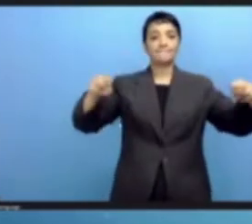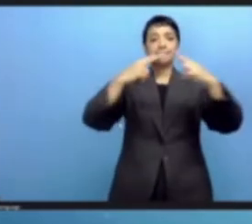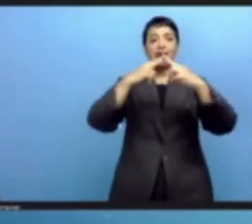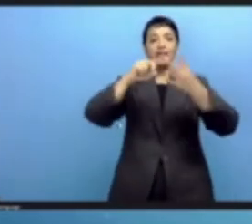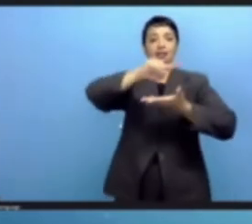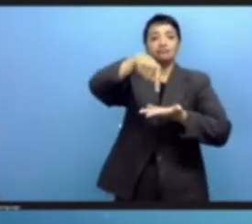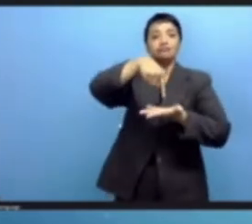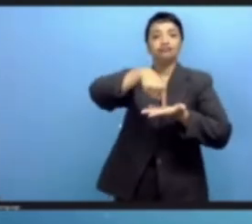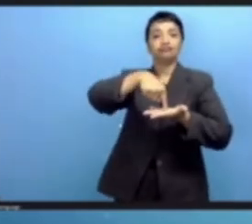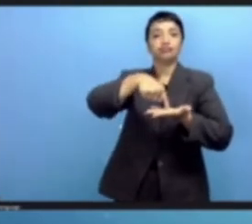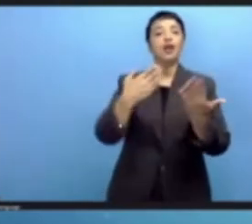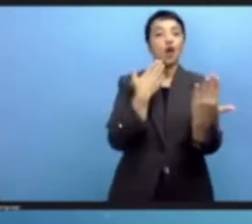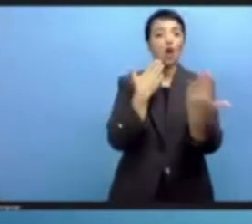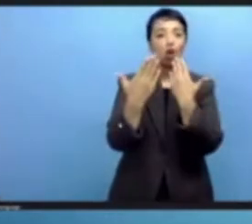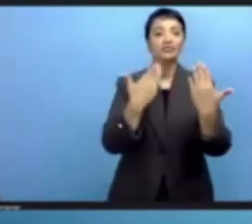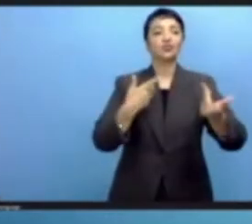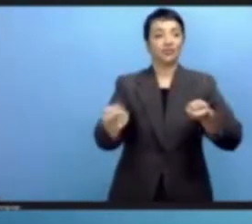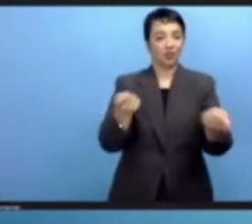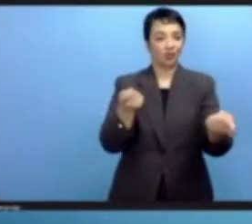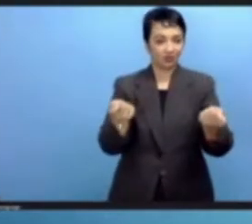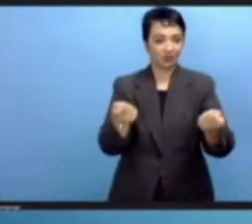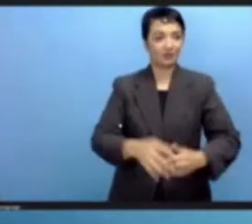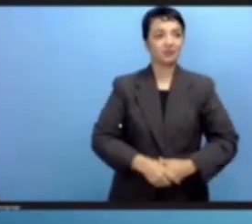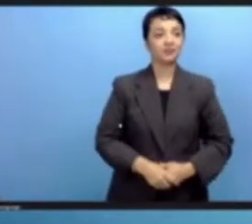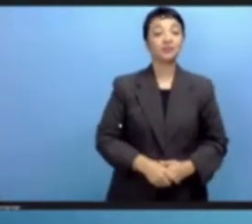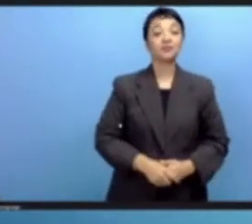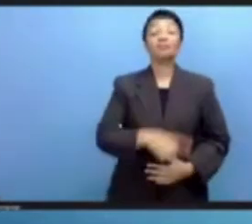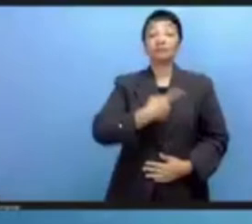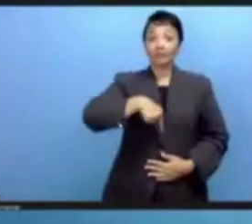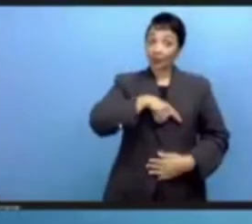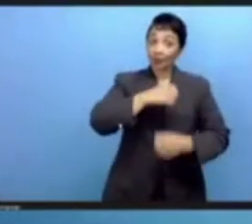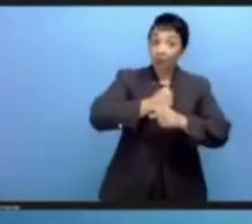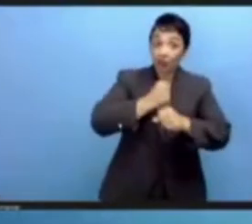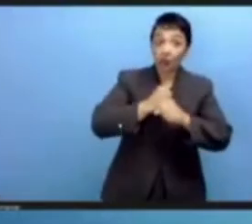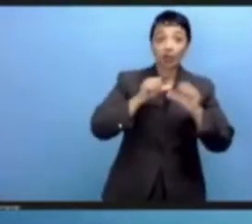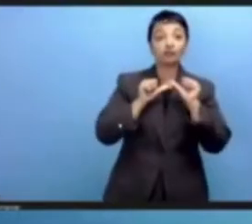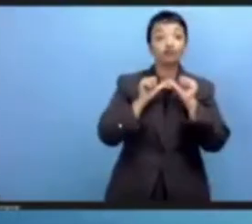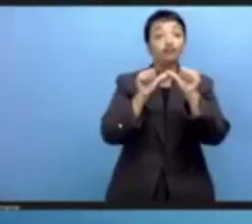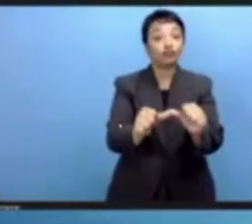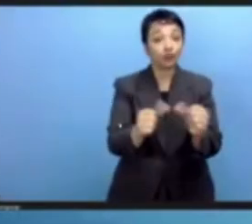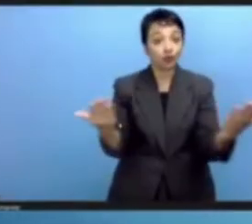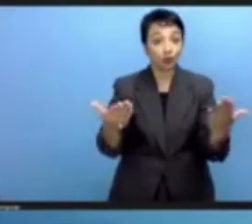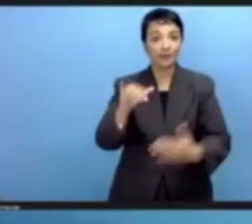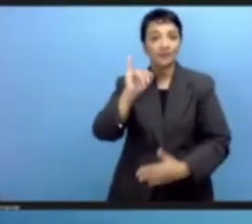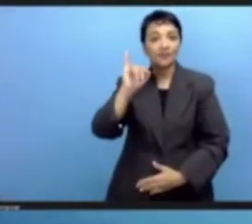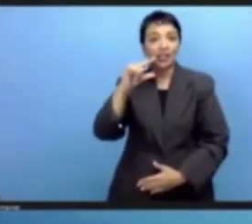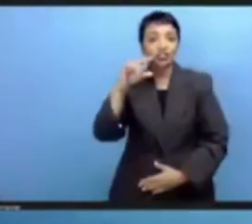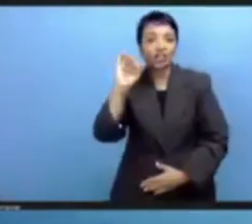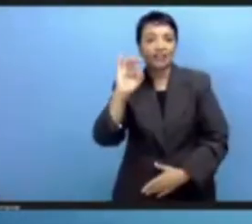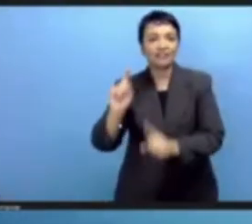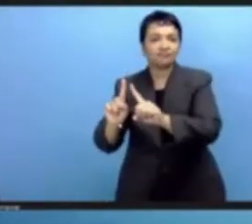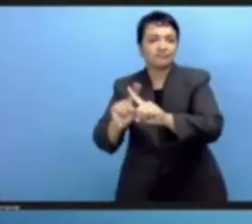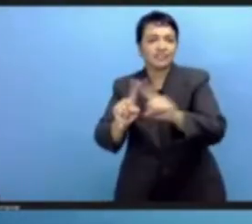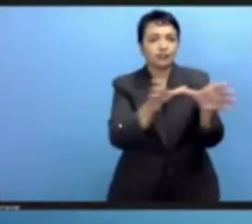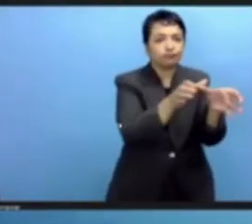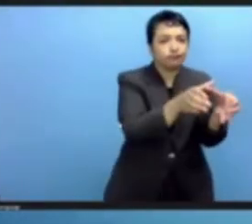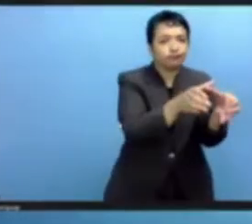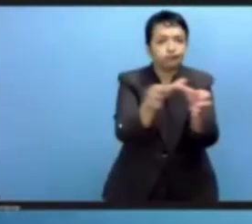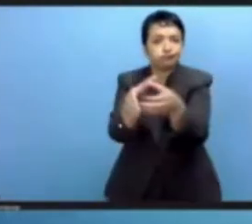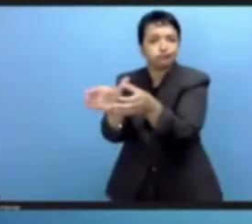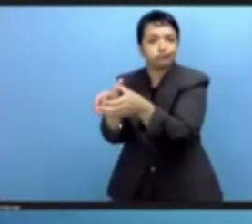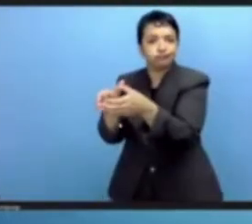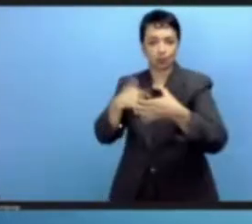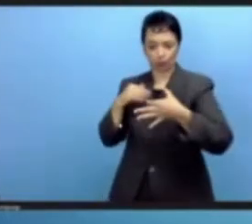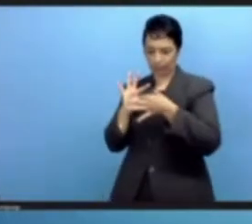continue our work with the IGF stakeholders, including through our